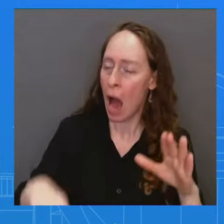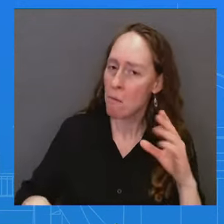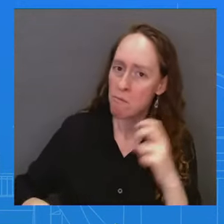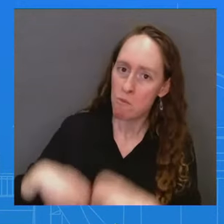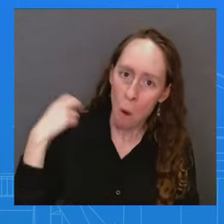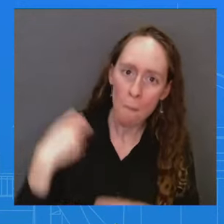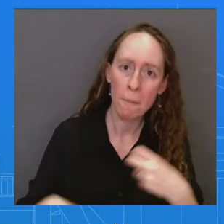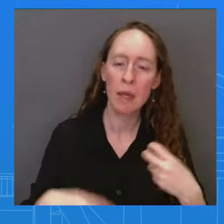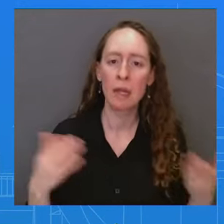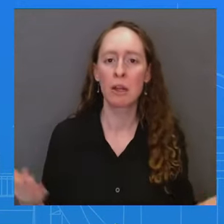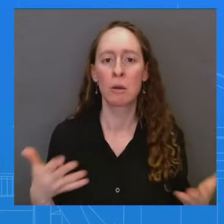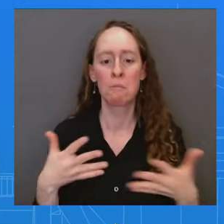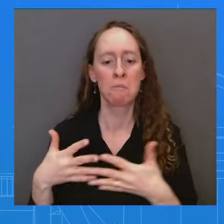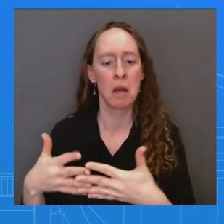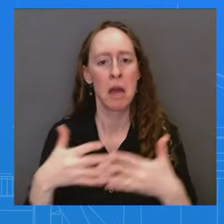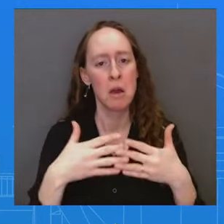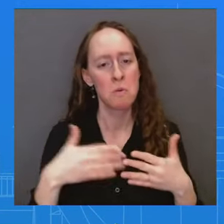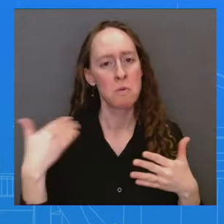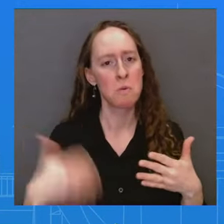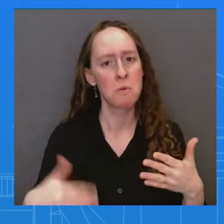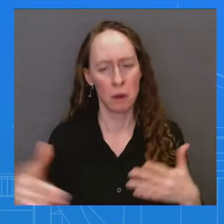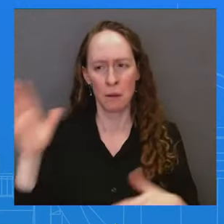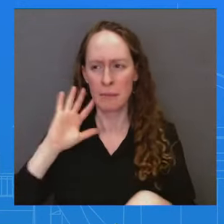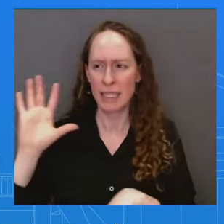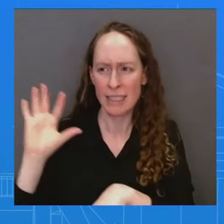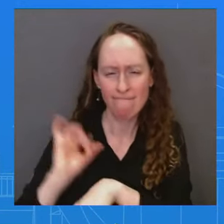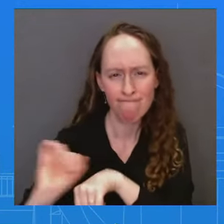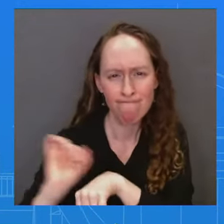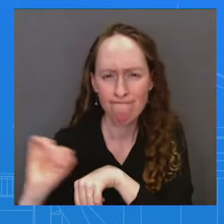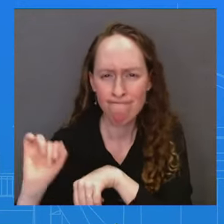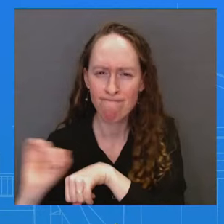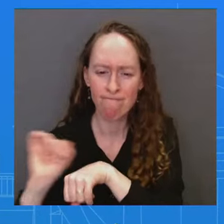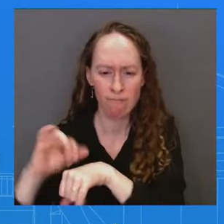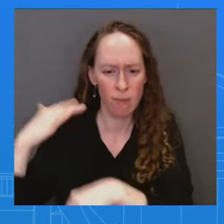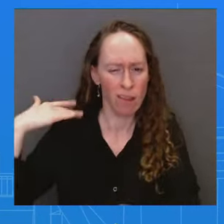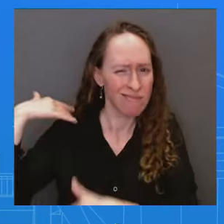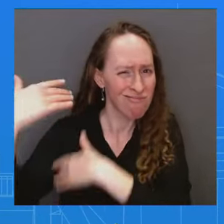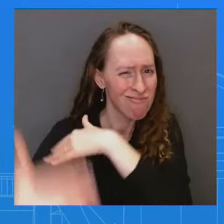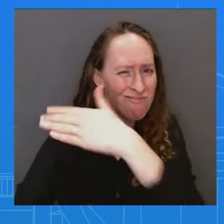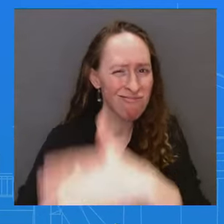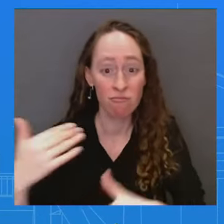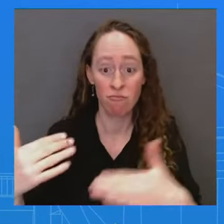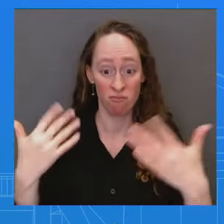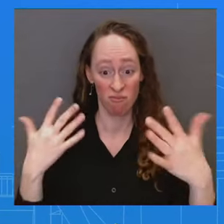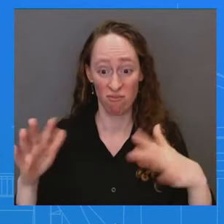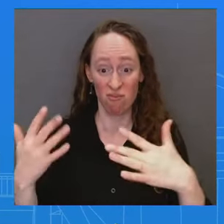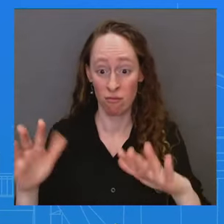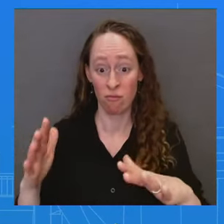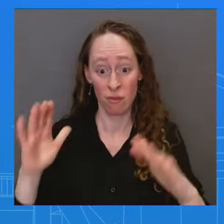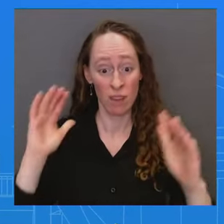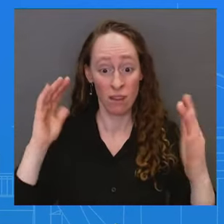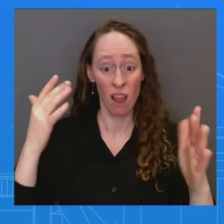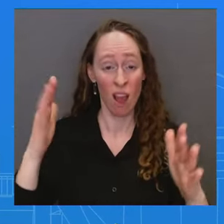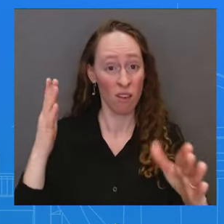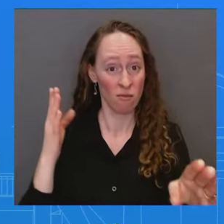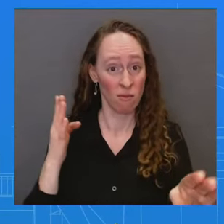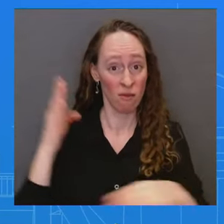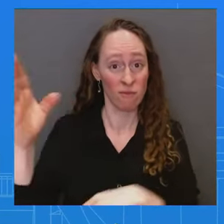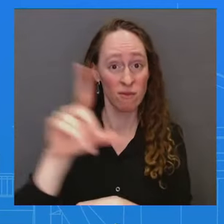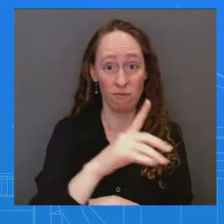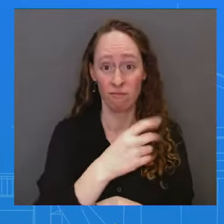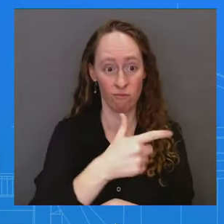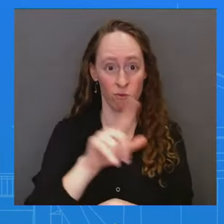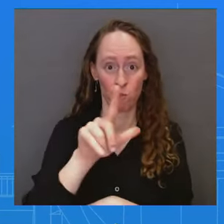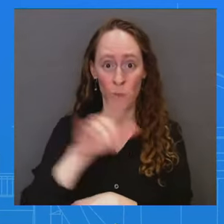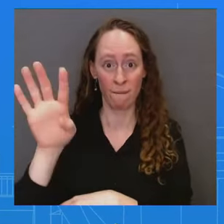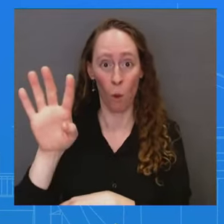That's why he took the executive actions that he has more than two dozen, more than any other presidents for certainly in the first, in their first term. Uh, you know, that's